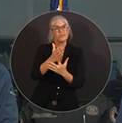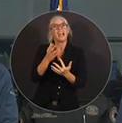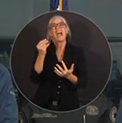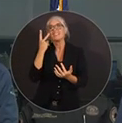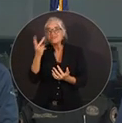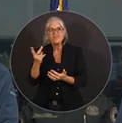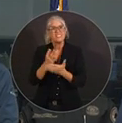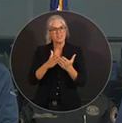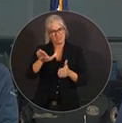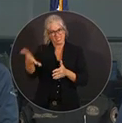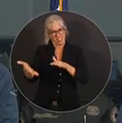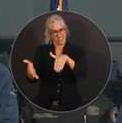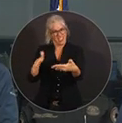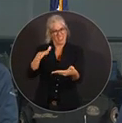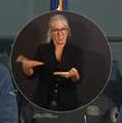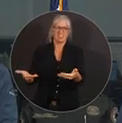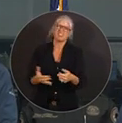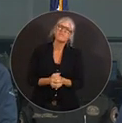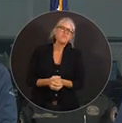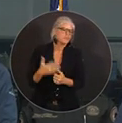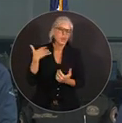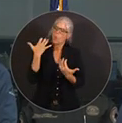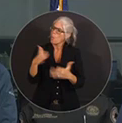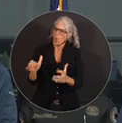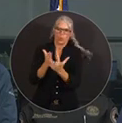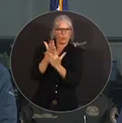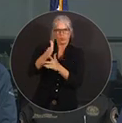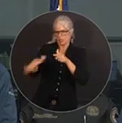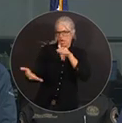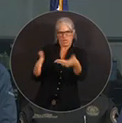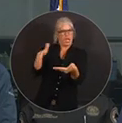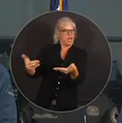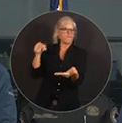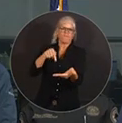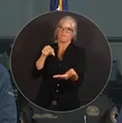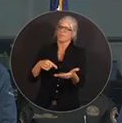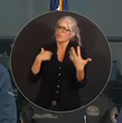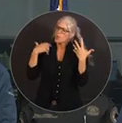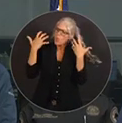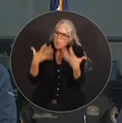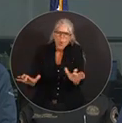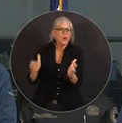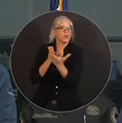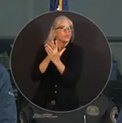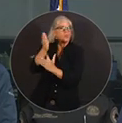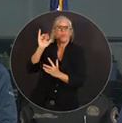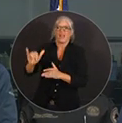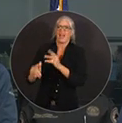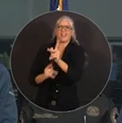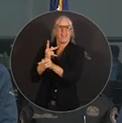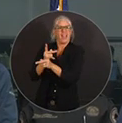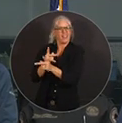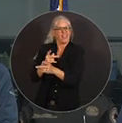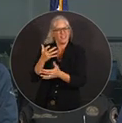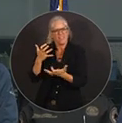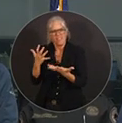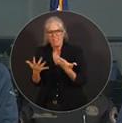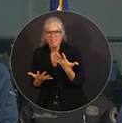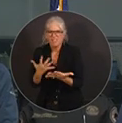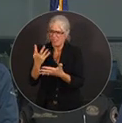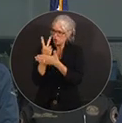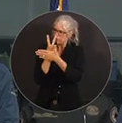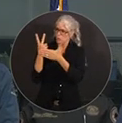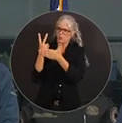never want to have to go through that again. But you certainly don't want to have to go through it on the heels of less than two weeks